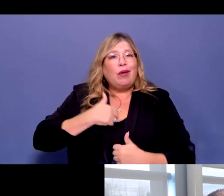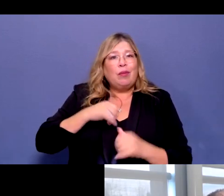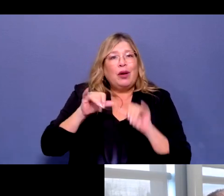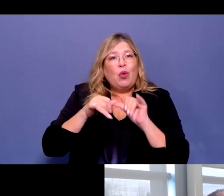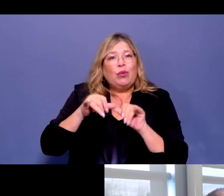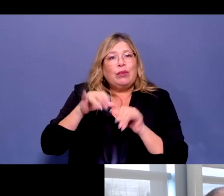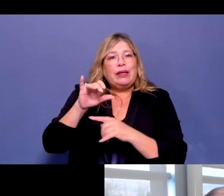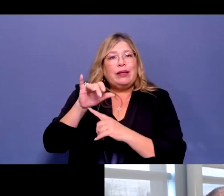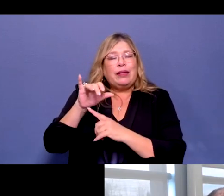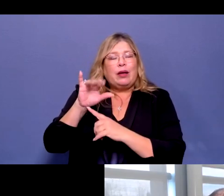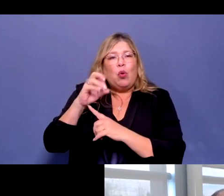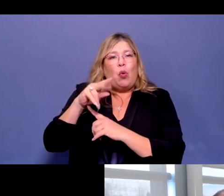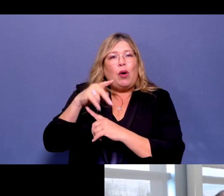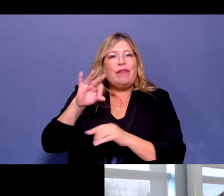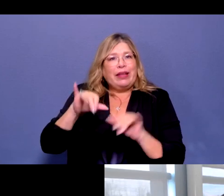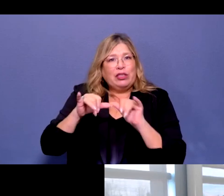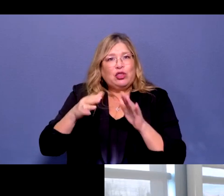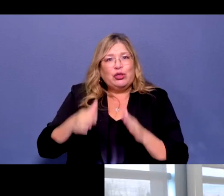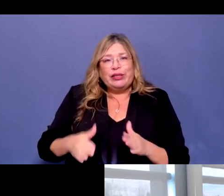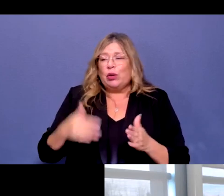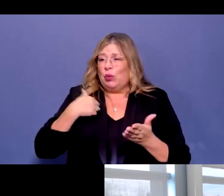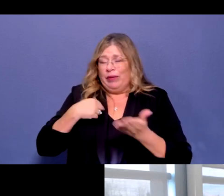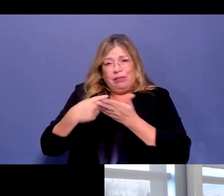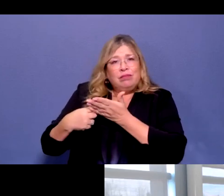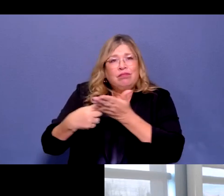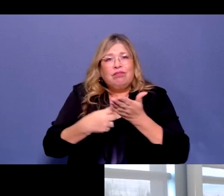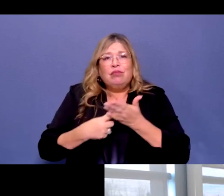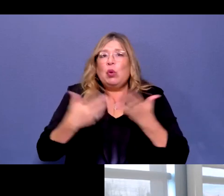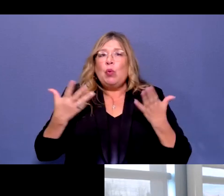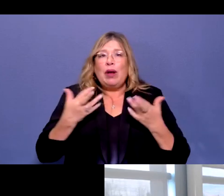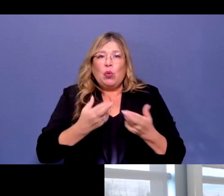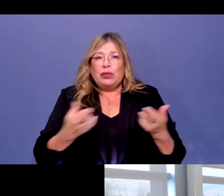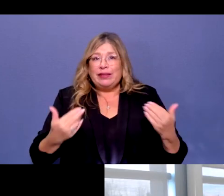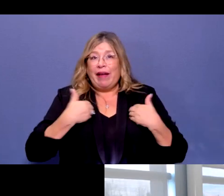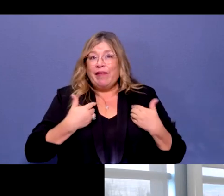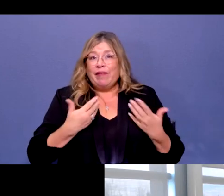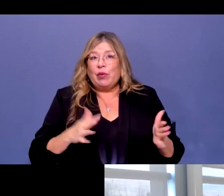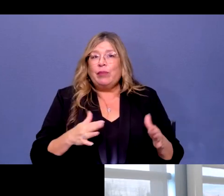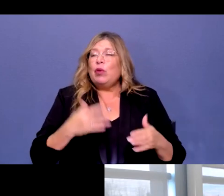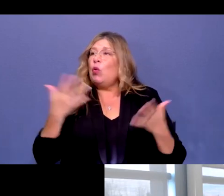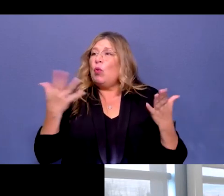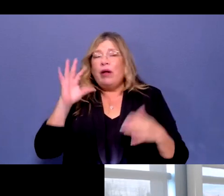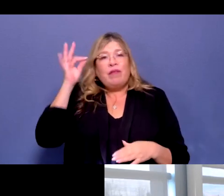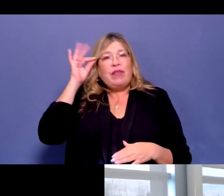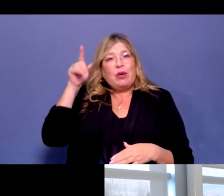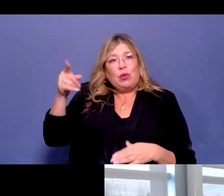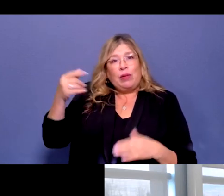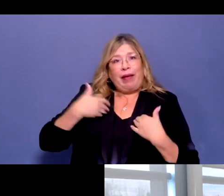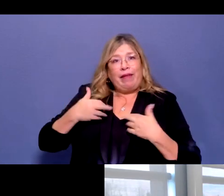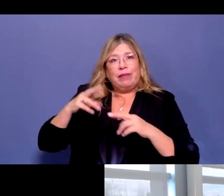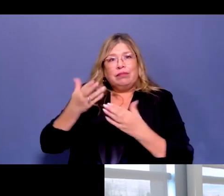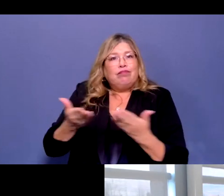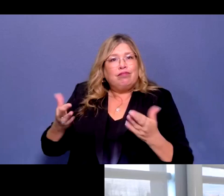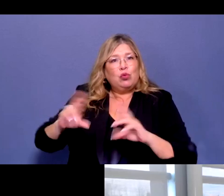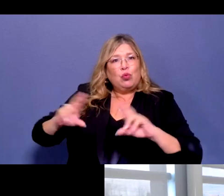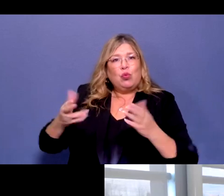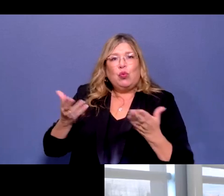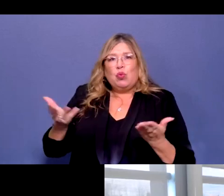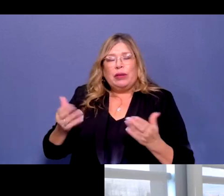what the resources are, and particularly any federal assets. The Army Corps of Engineers in particular